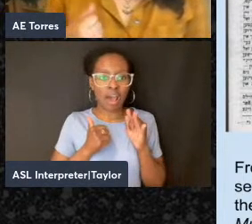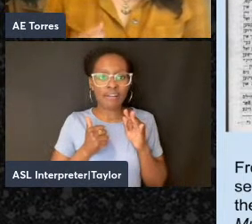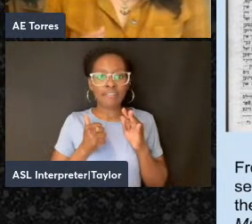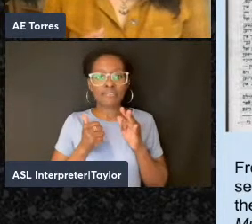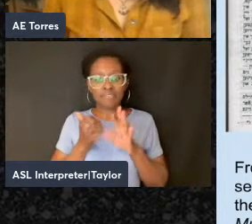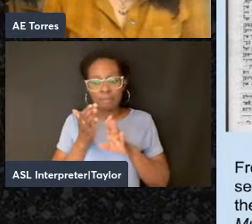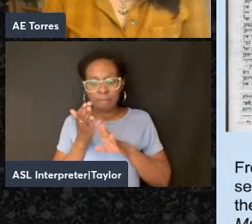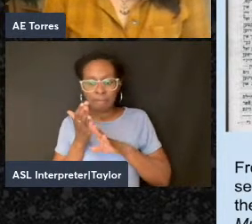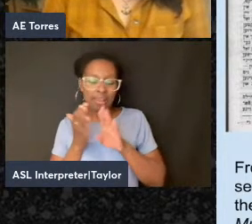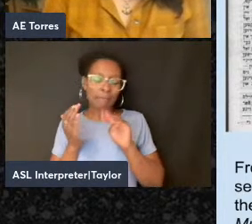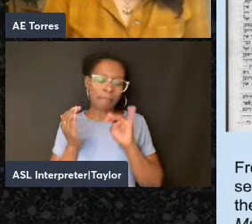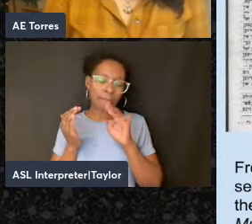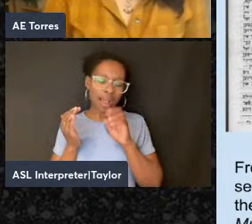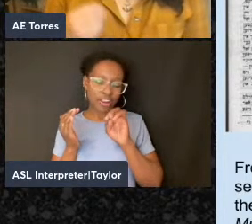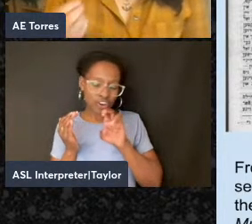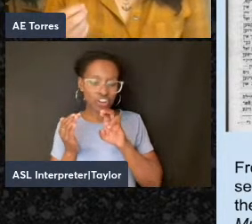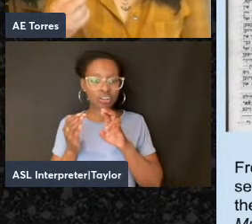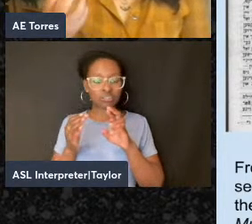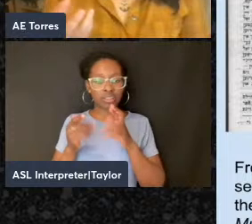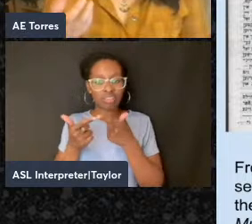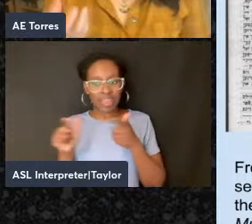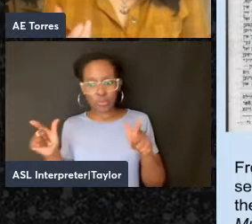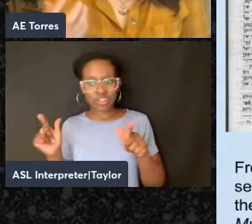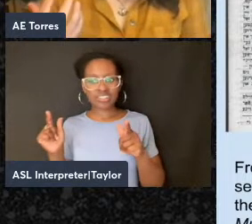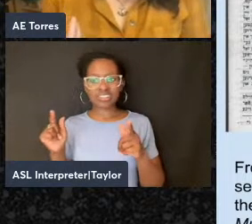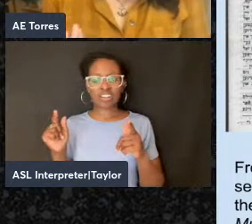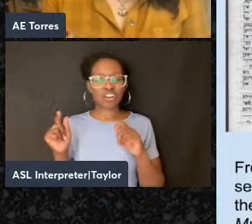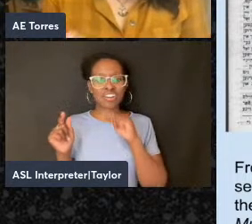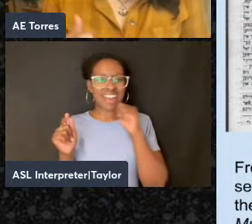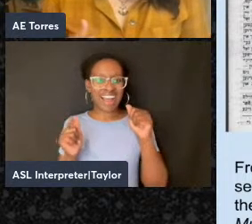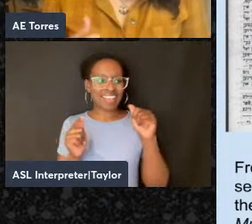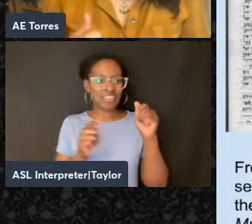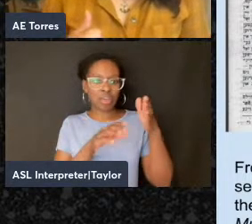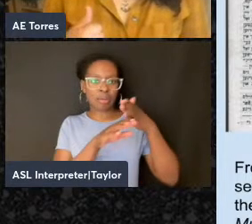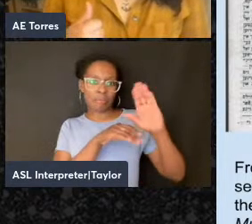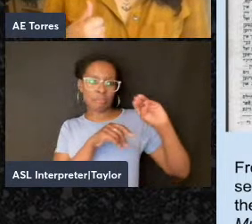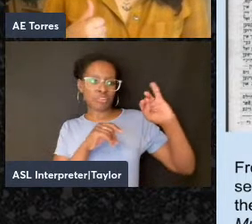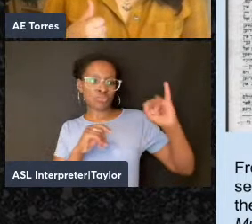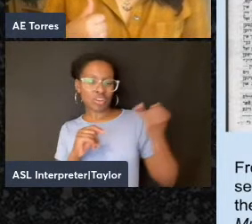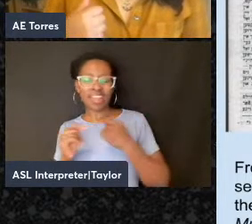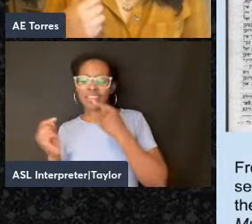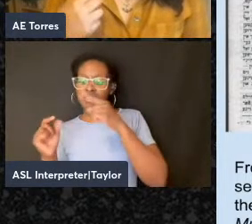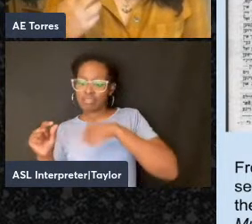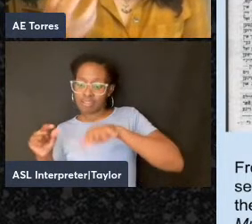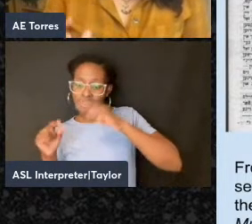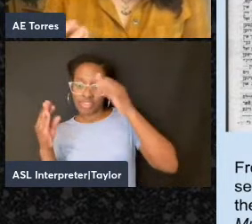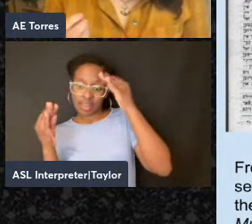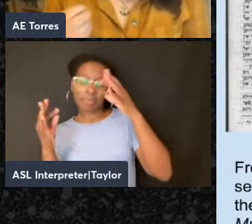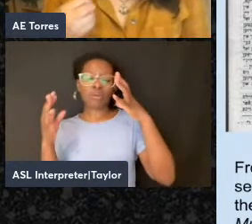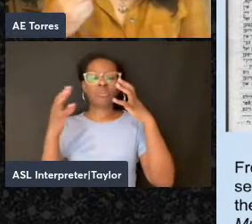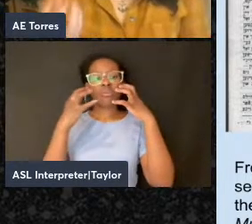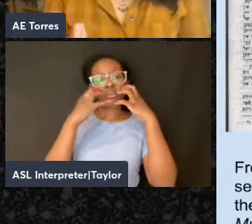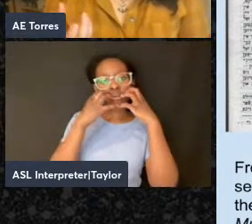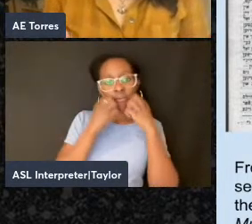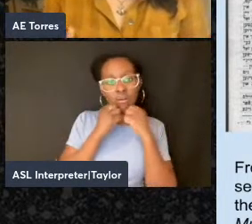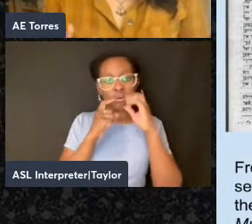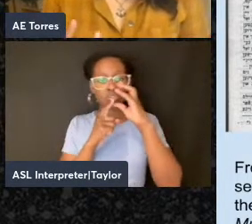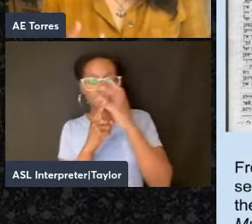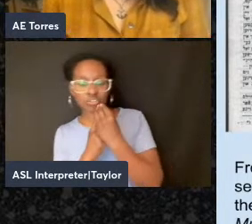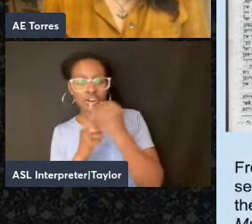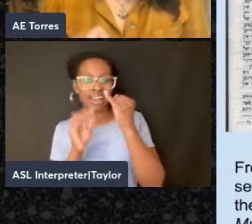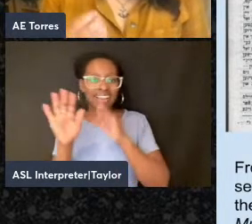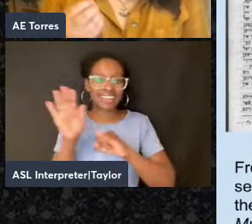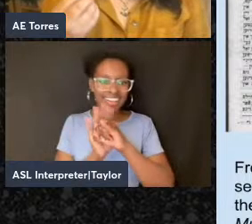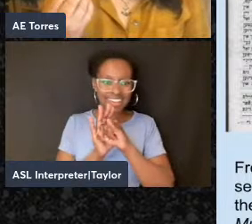non-territorial language, thinking about language as a vessel of culture and identity and opposing the collapse of